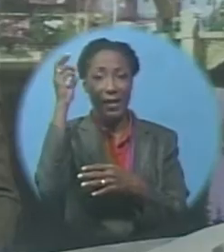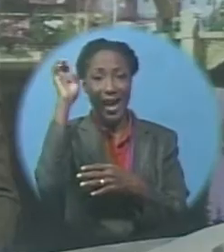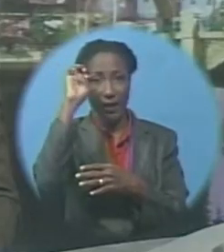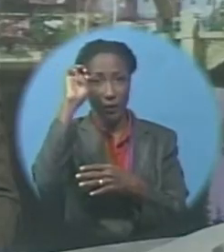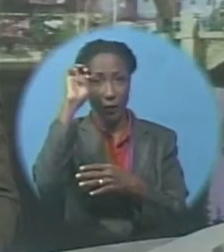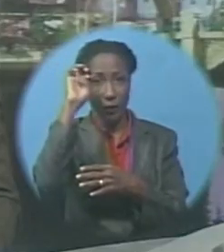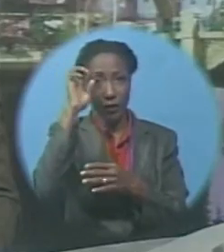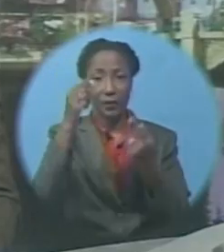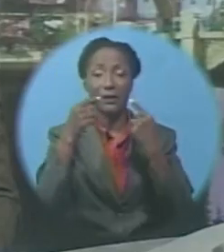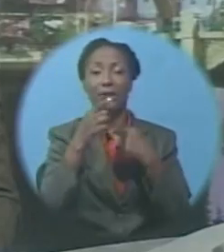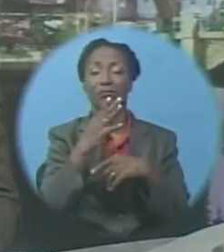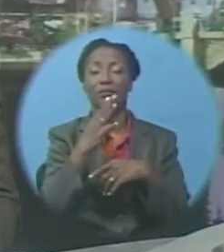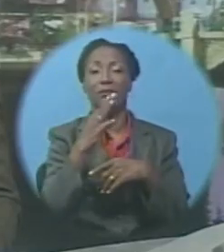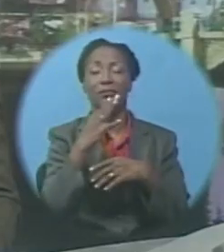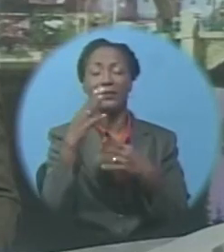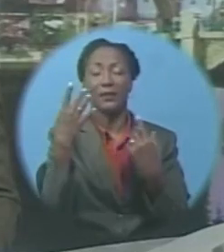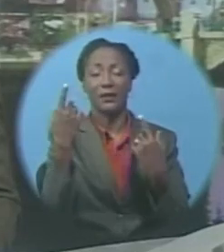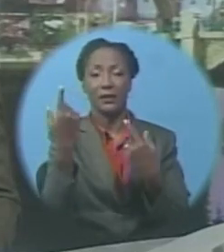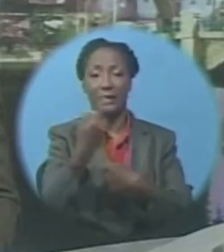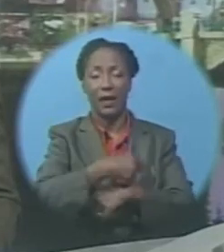on 98.1 The One.